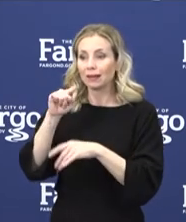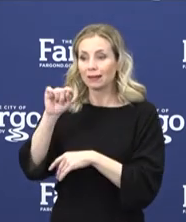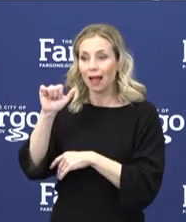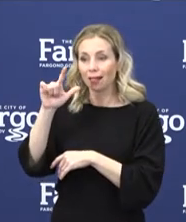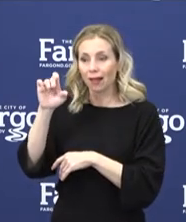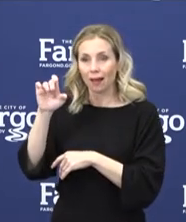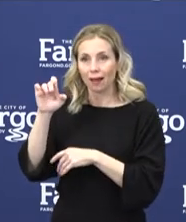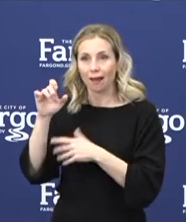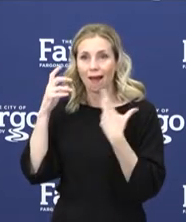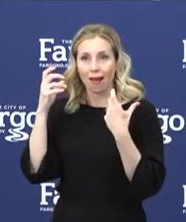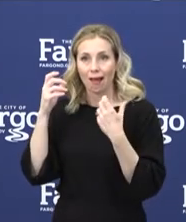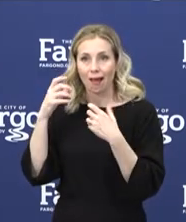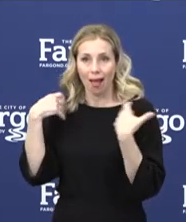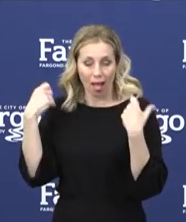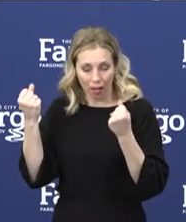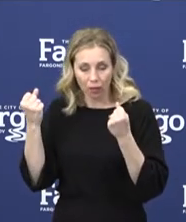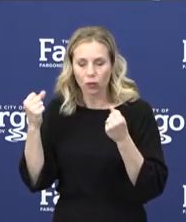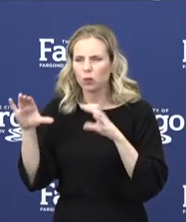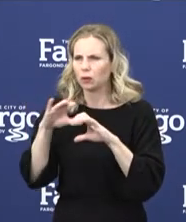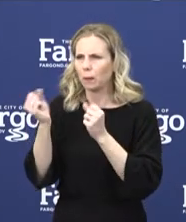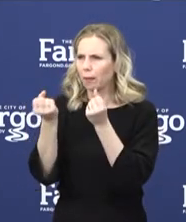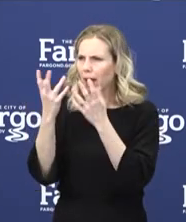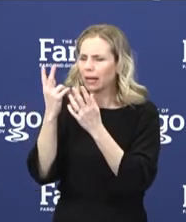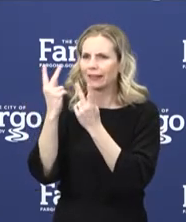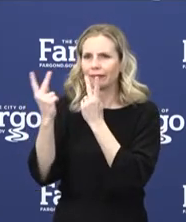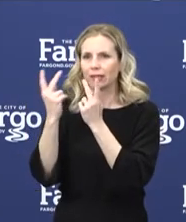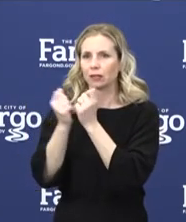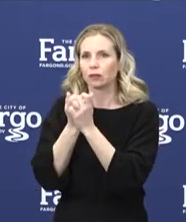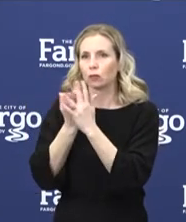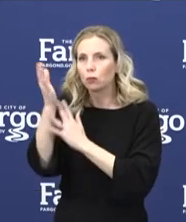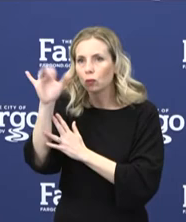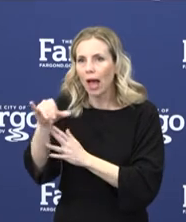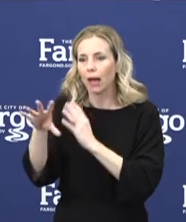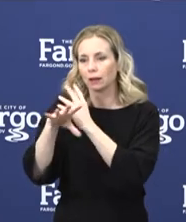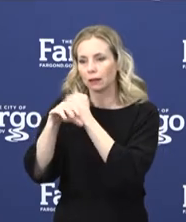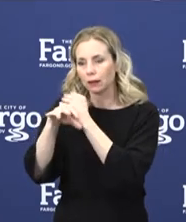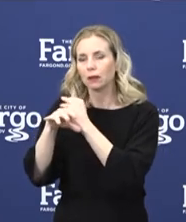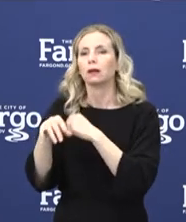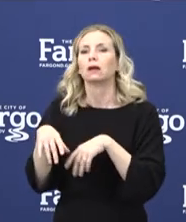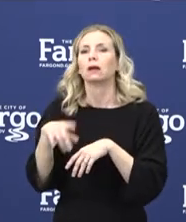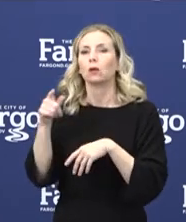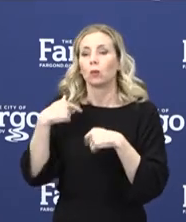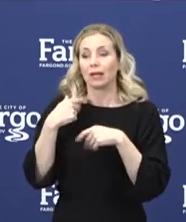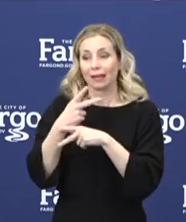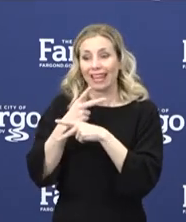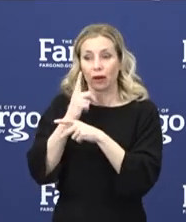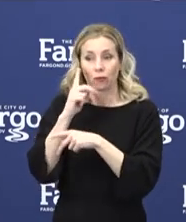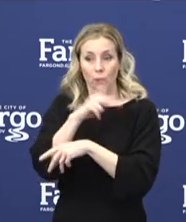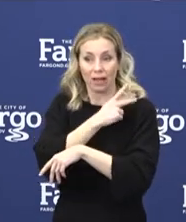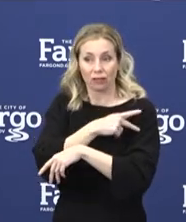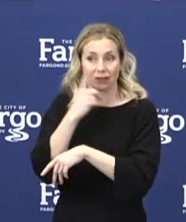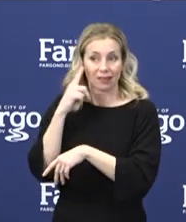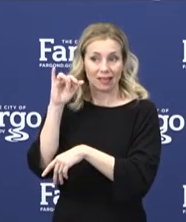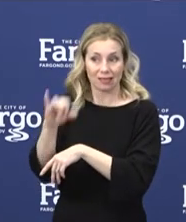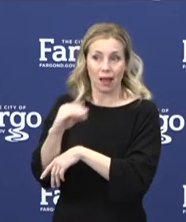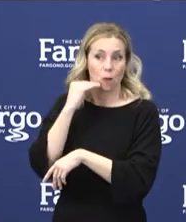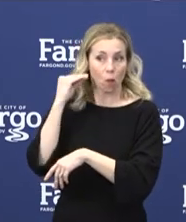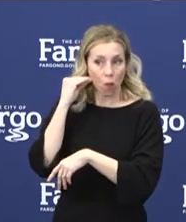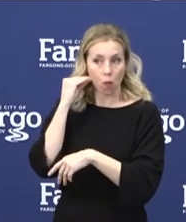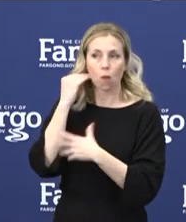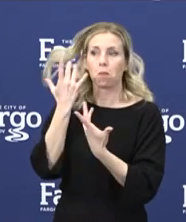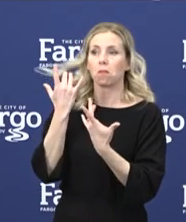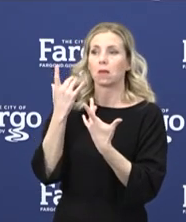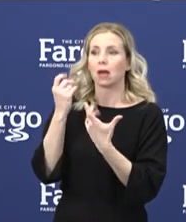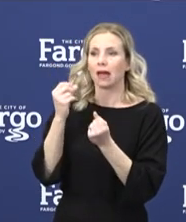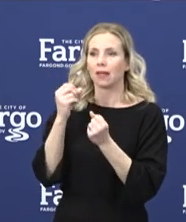those a day. It's been a real great asset to have that to be able to care for patients in the comfort of their home and reduce the risk of having to come